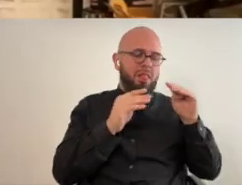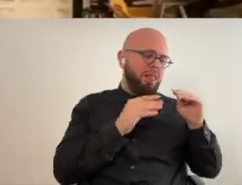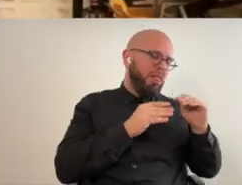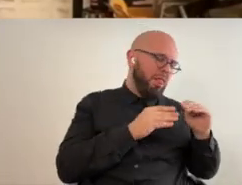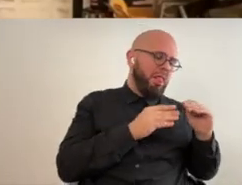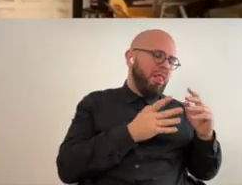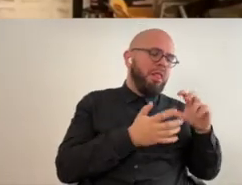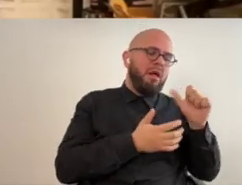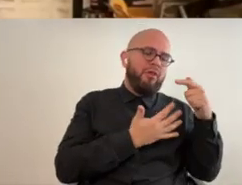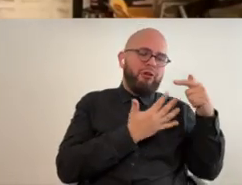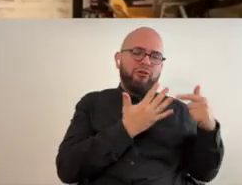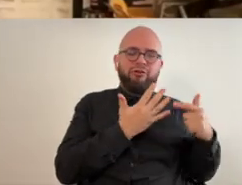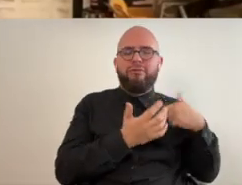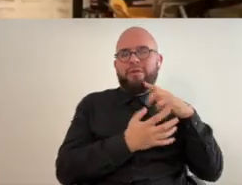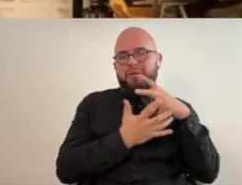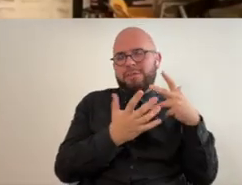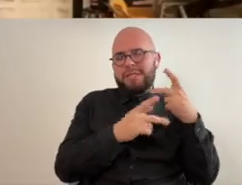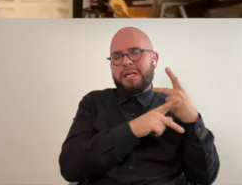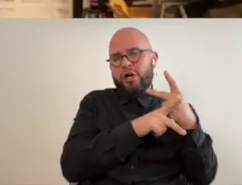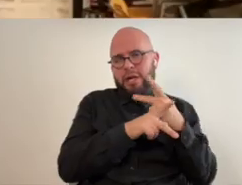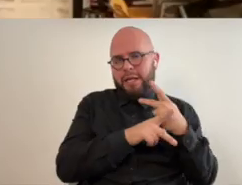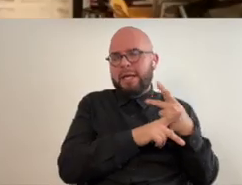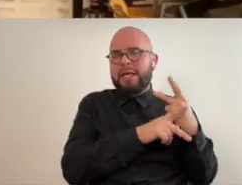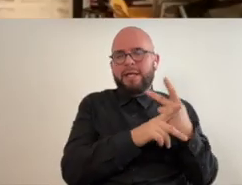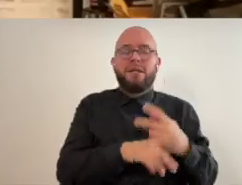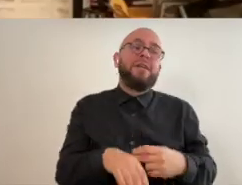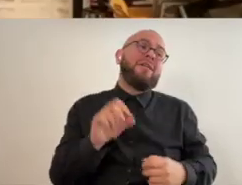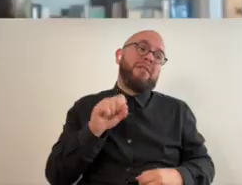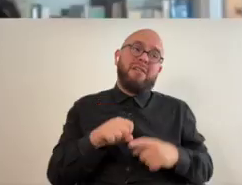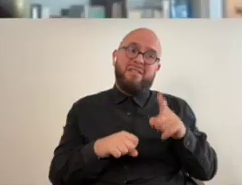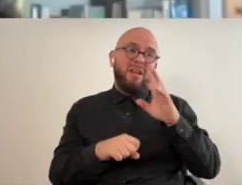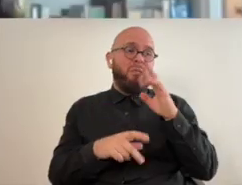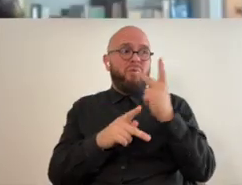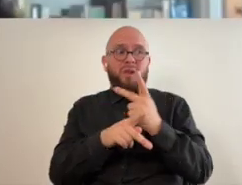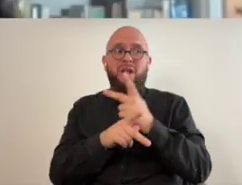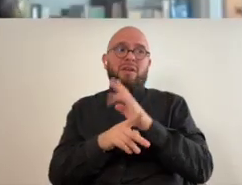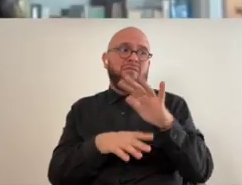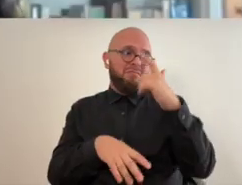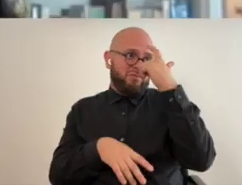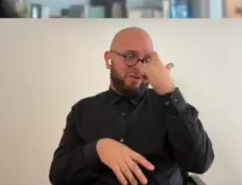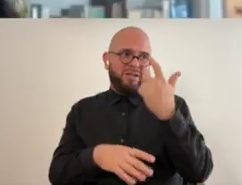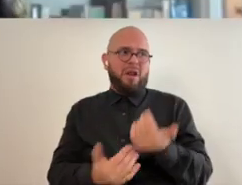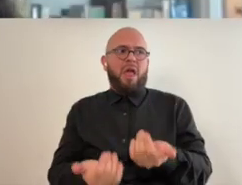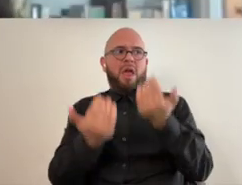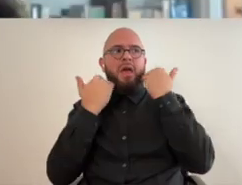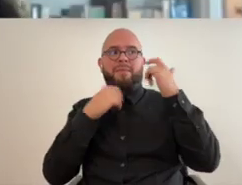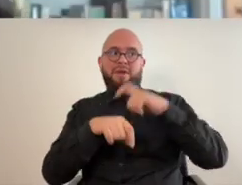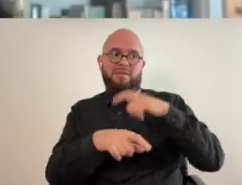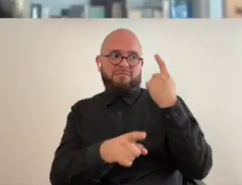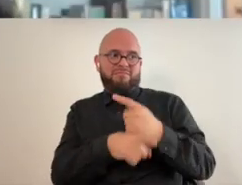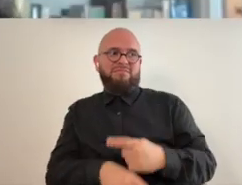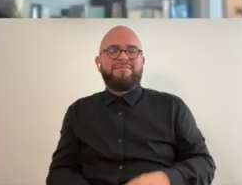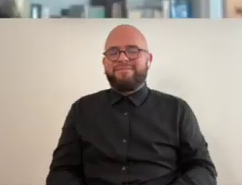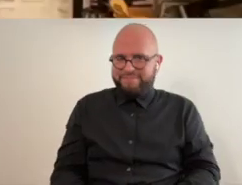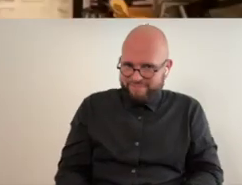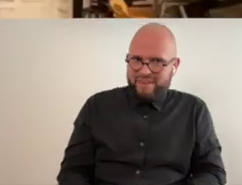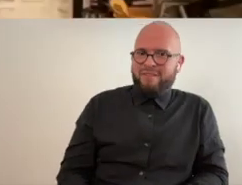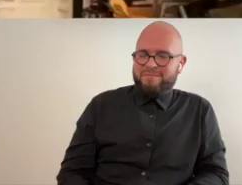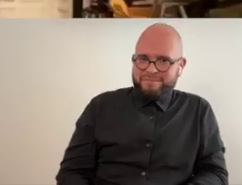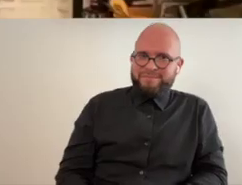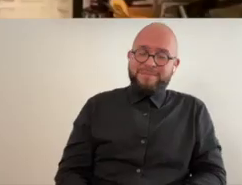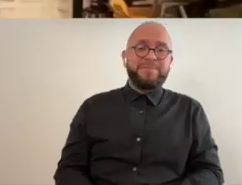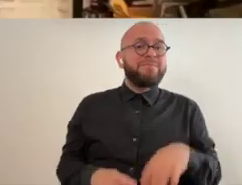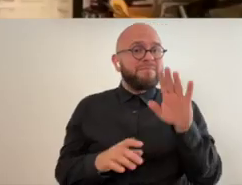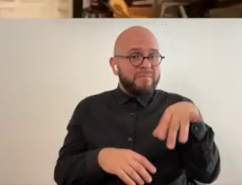i was too involved in other things probably caretaking not surprising because caretaking will take up all your brain yes